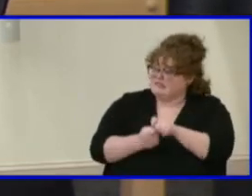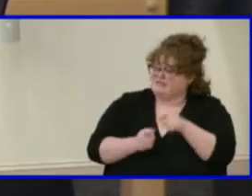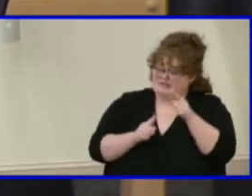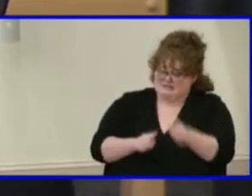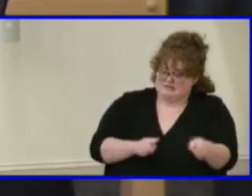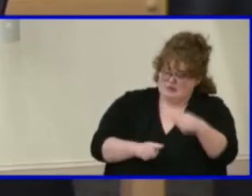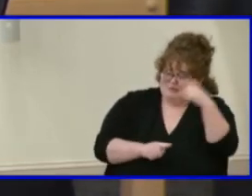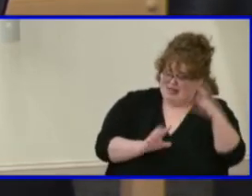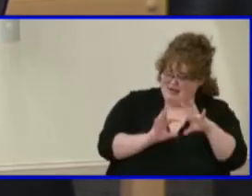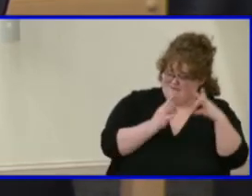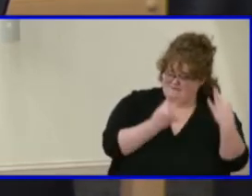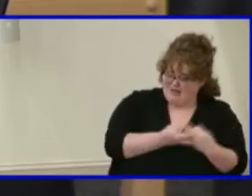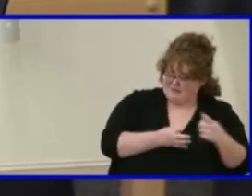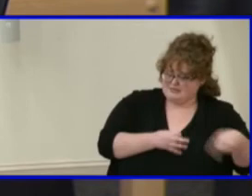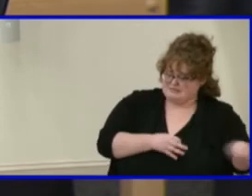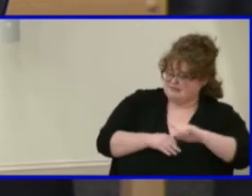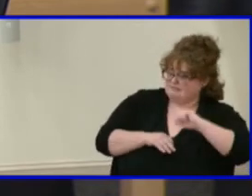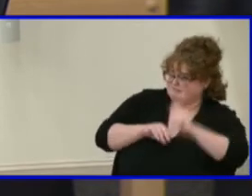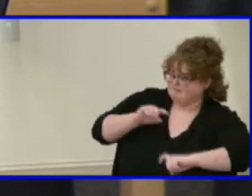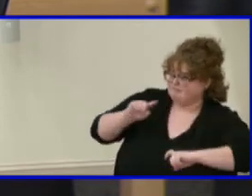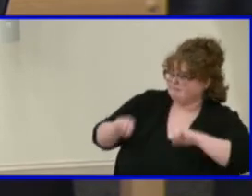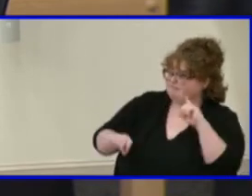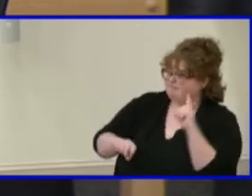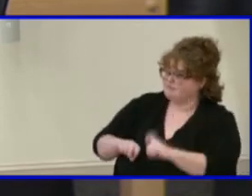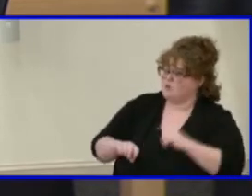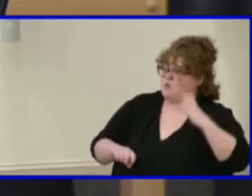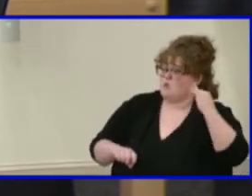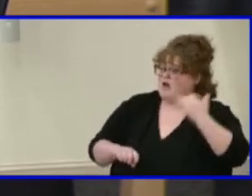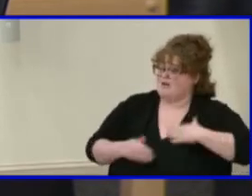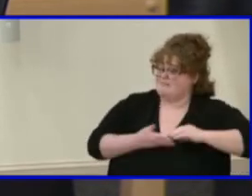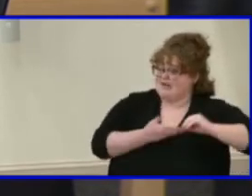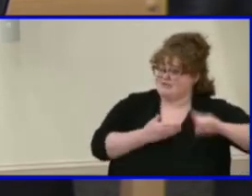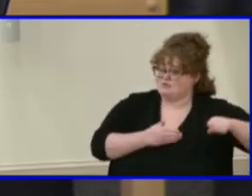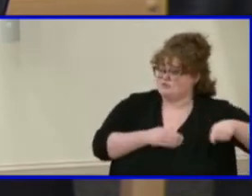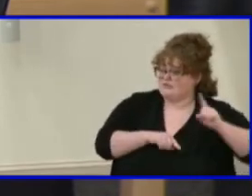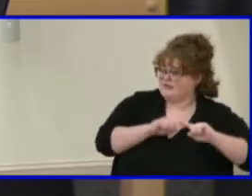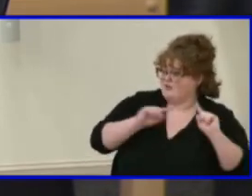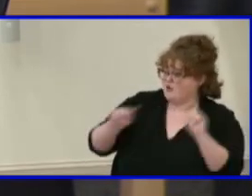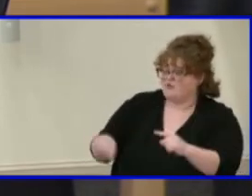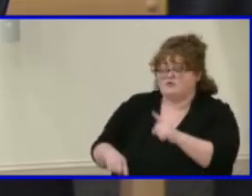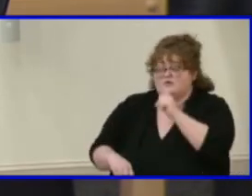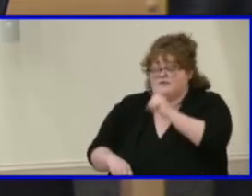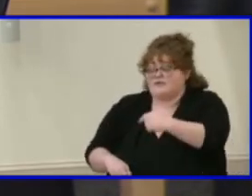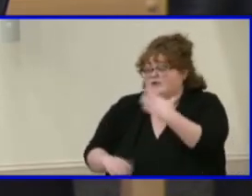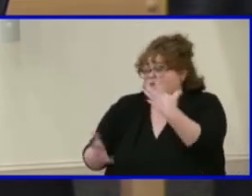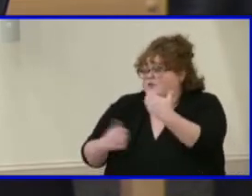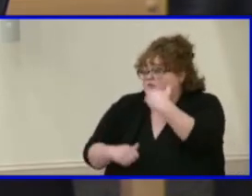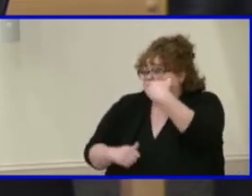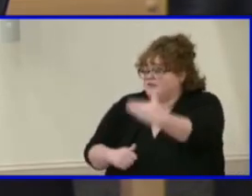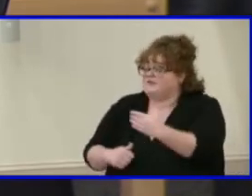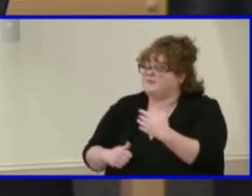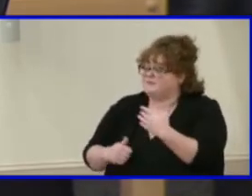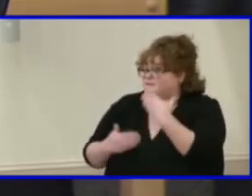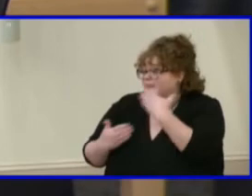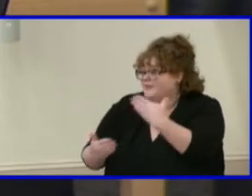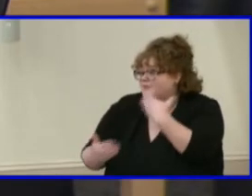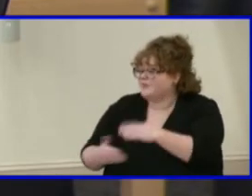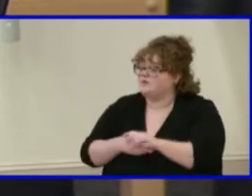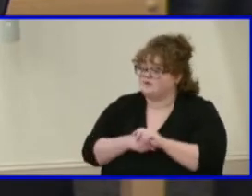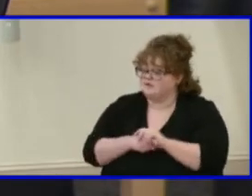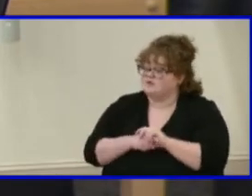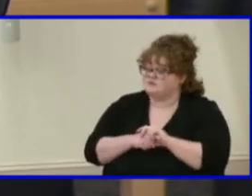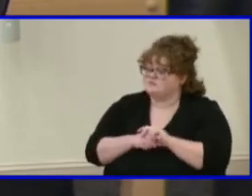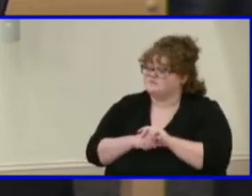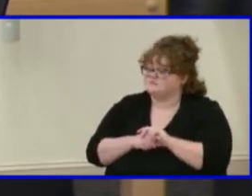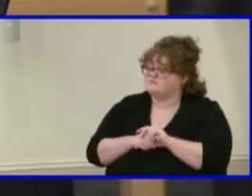want you to know, um, that I'm grateful for that. I know that, um, this is, this is